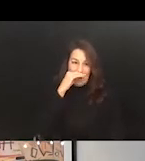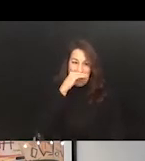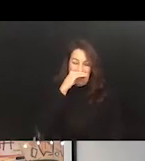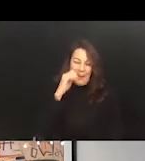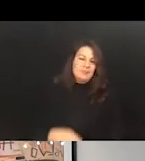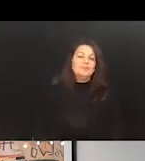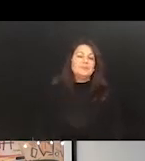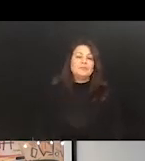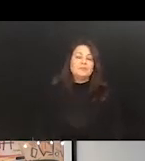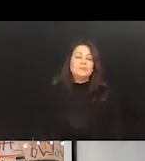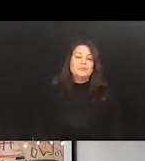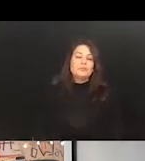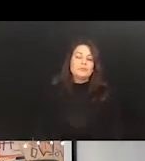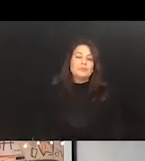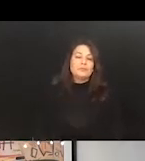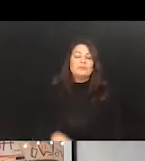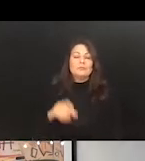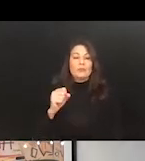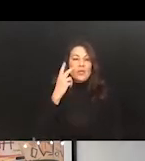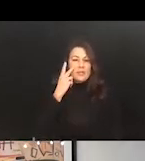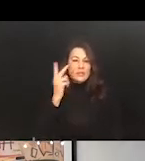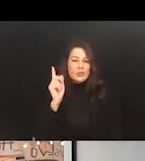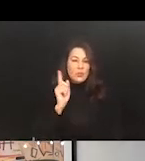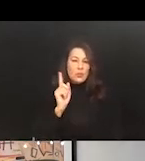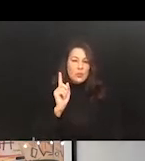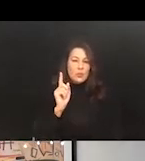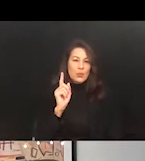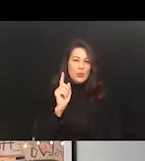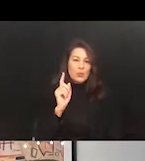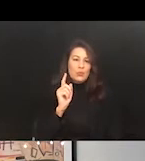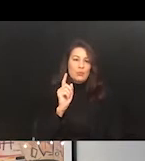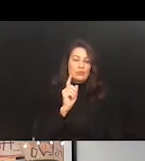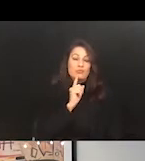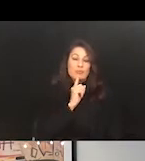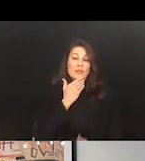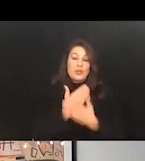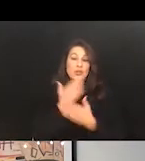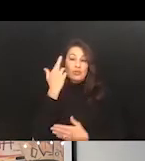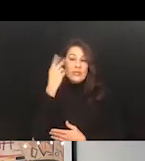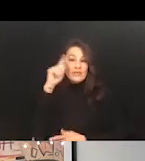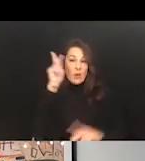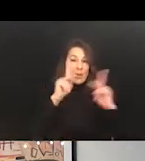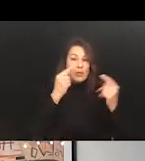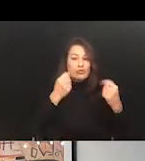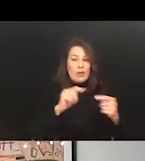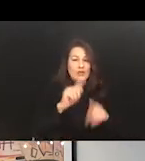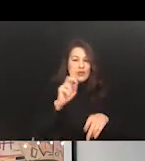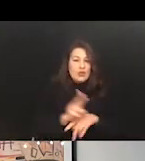You can see where again, there's some really good reasons that people have for trying to use these tools.